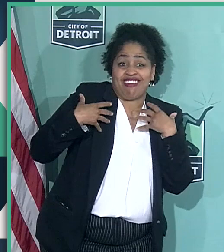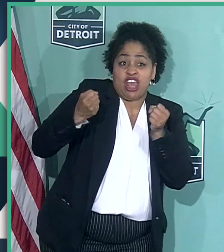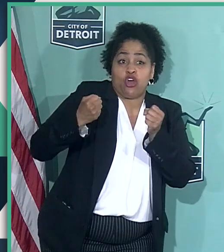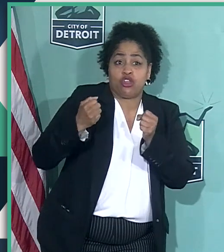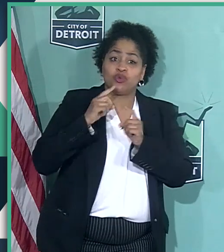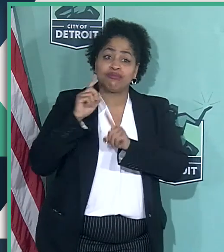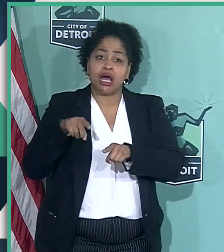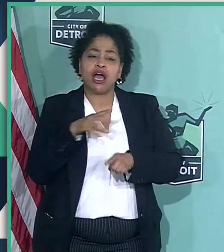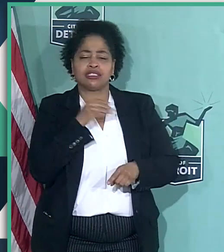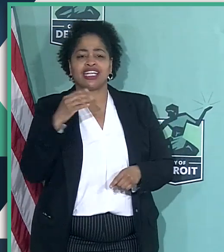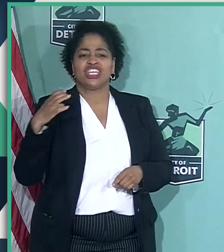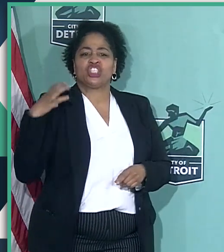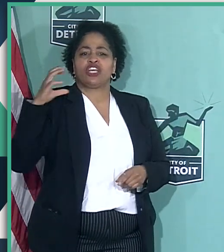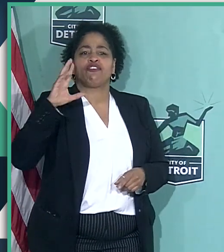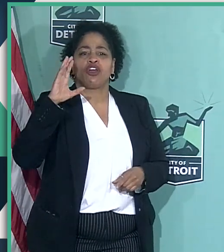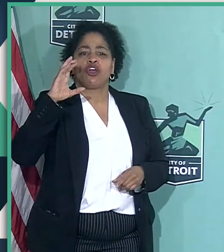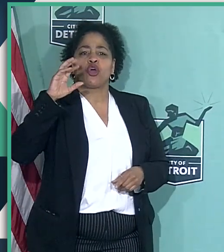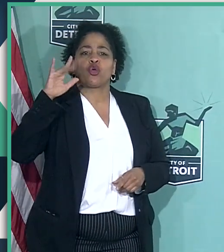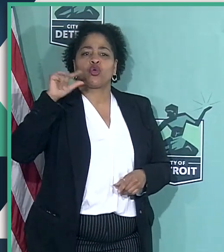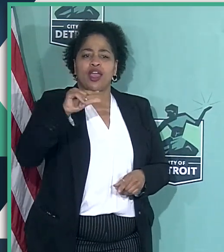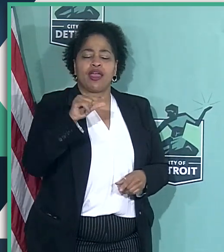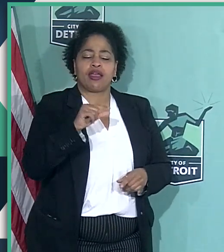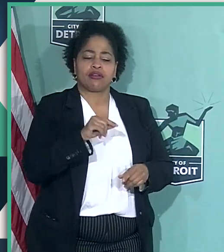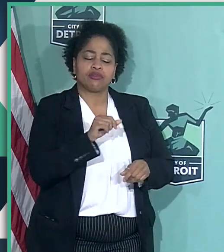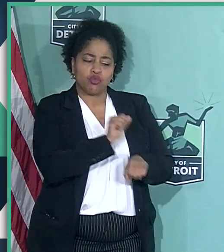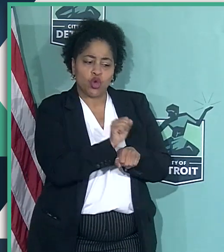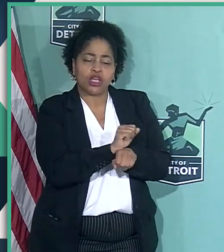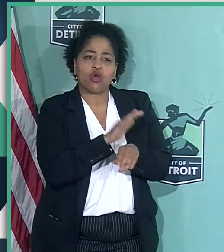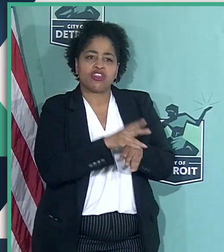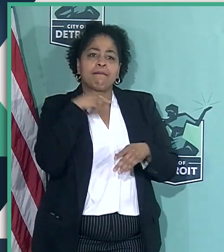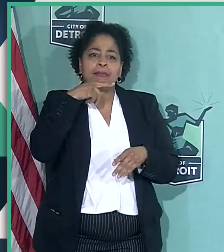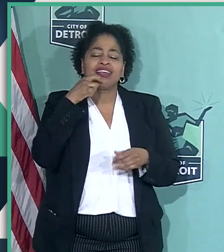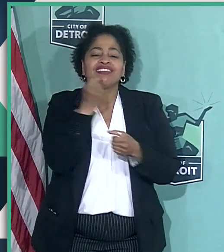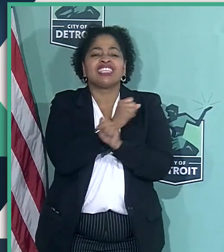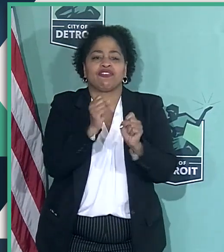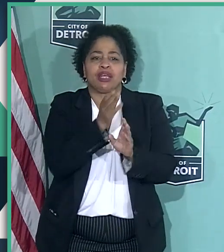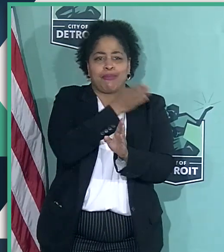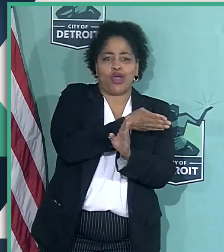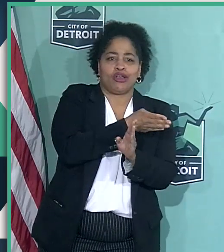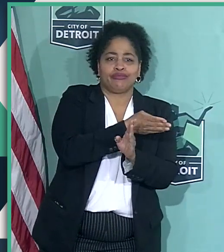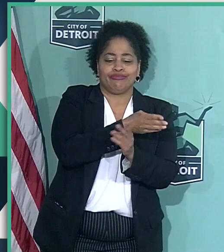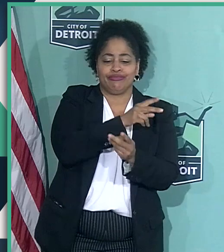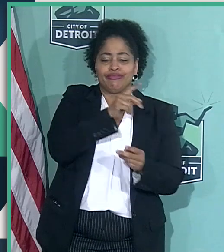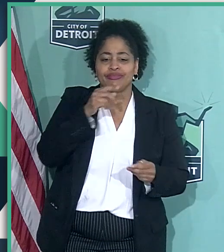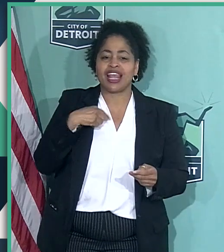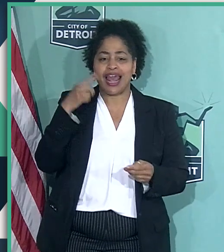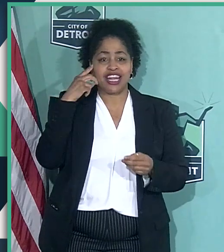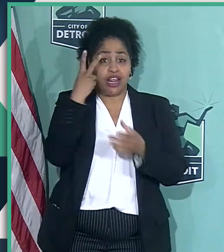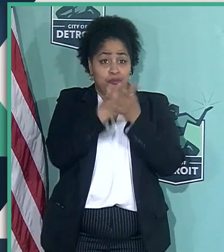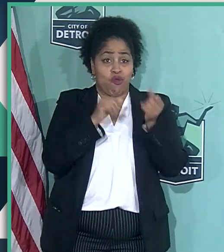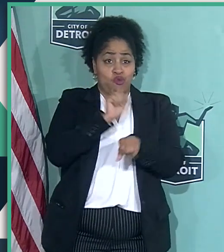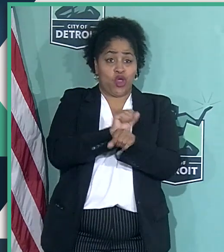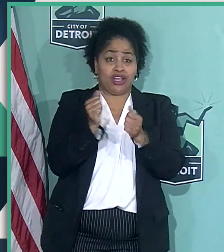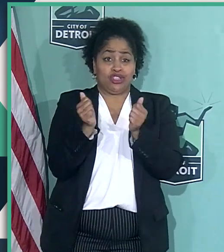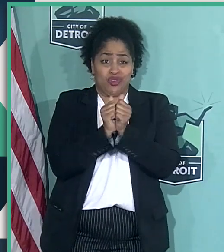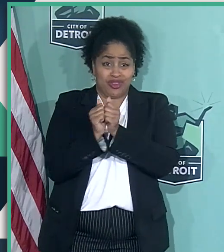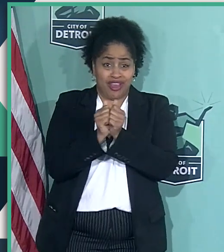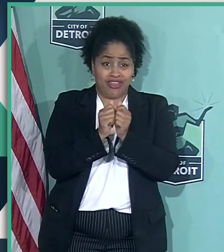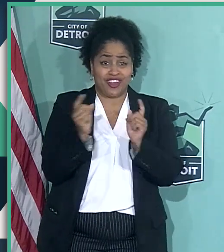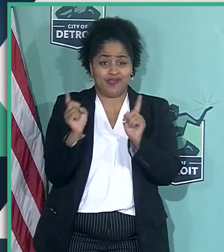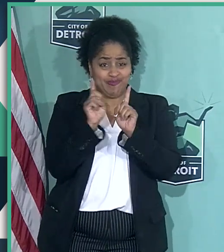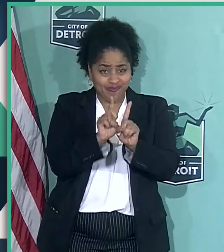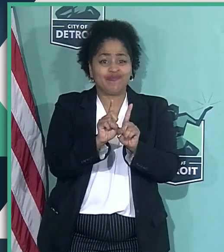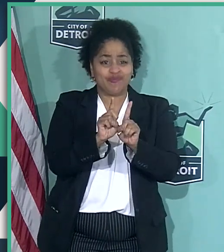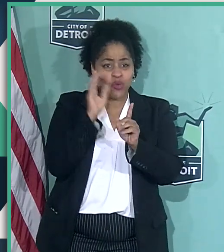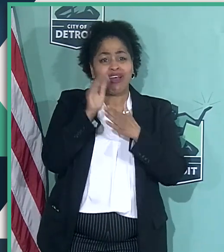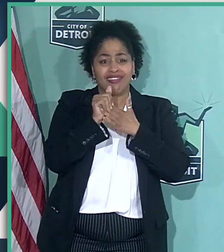remaining on the Public Safety side. And I think the blend of the two is going to leave this city. I mean,